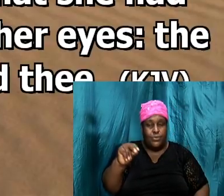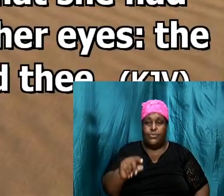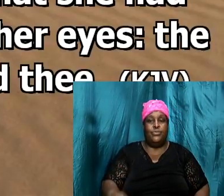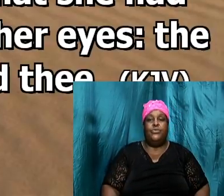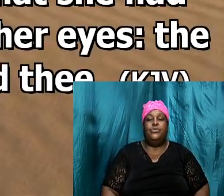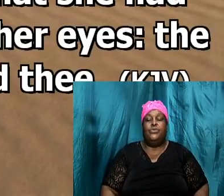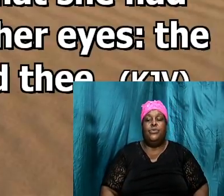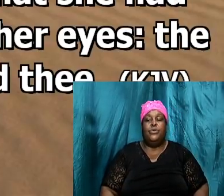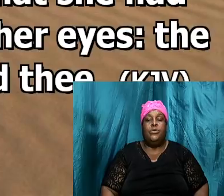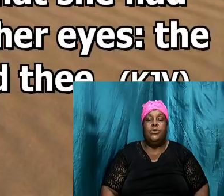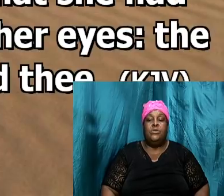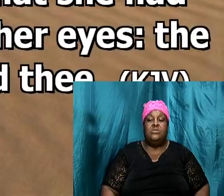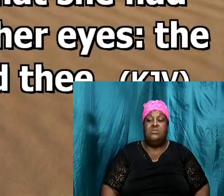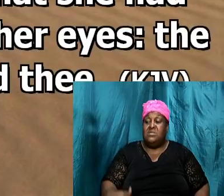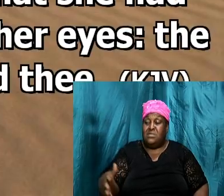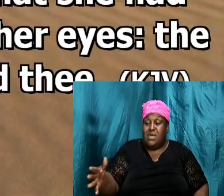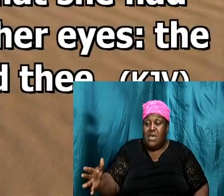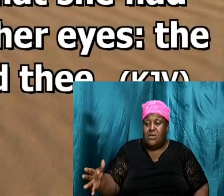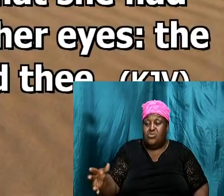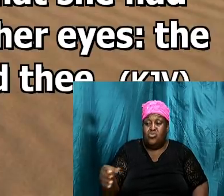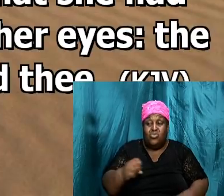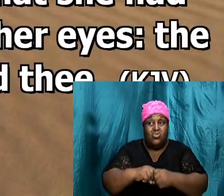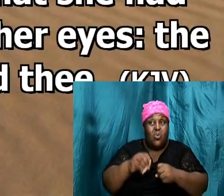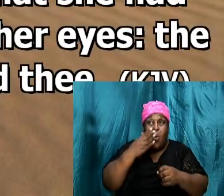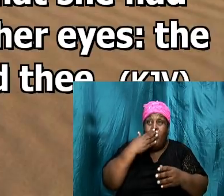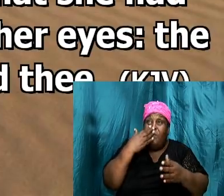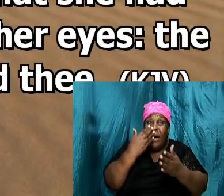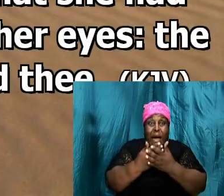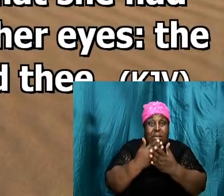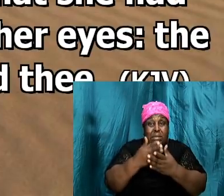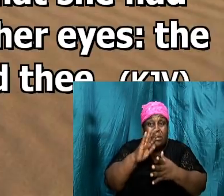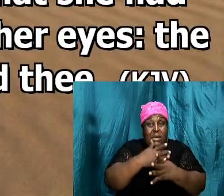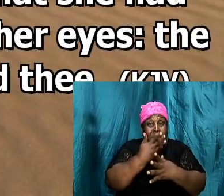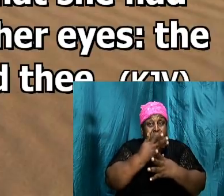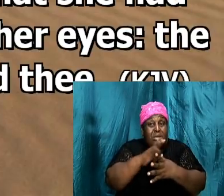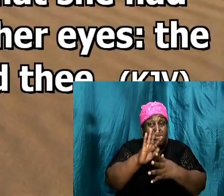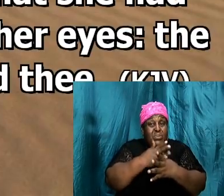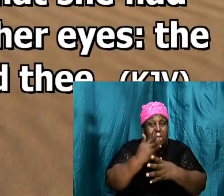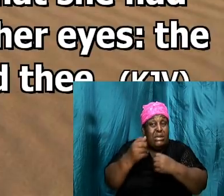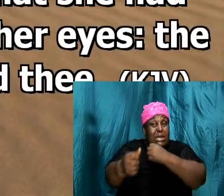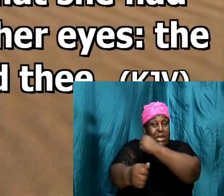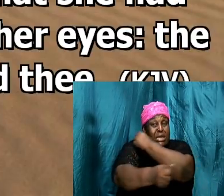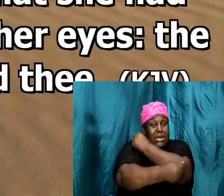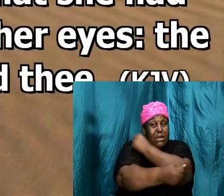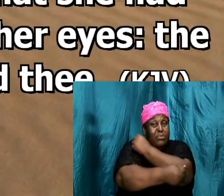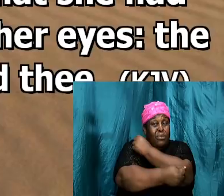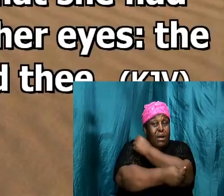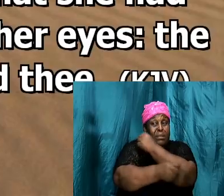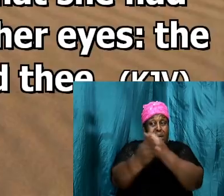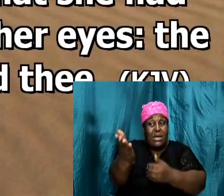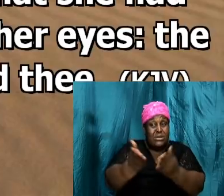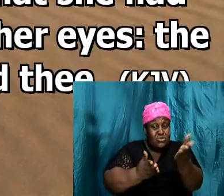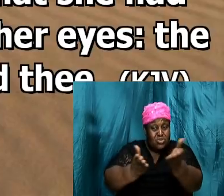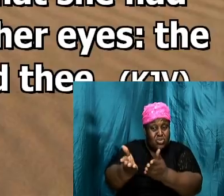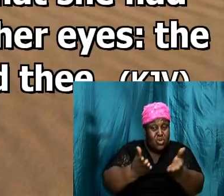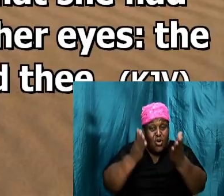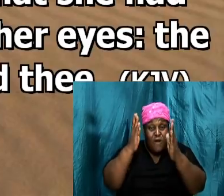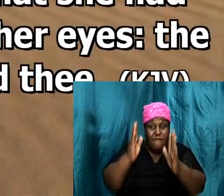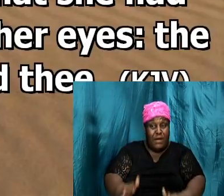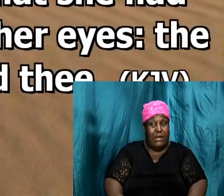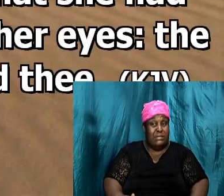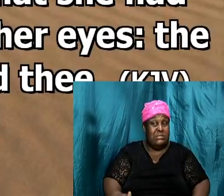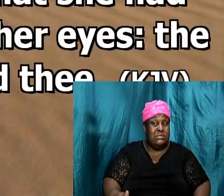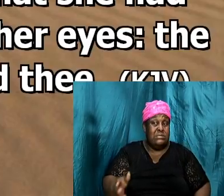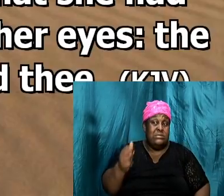the thing got so bad between them remember Abraham was now 85